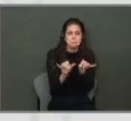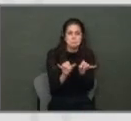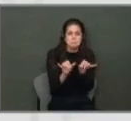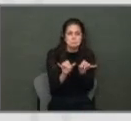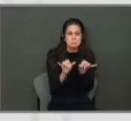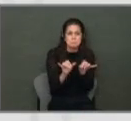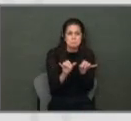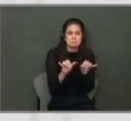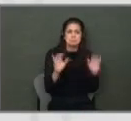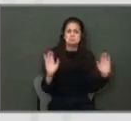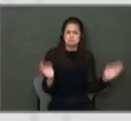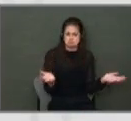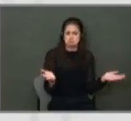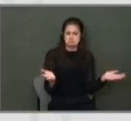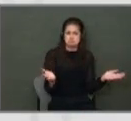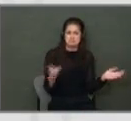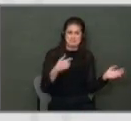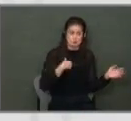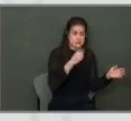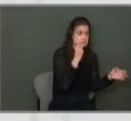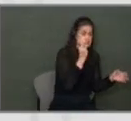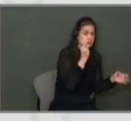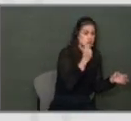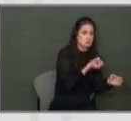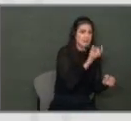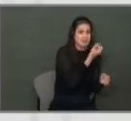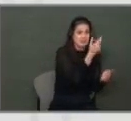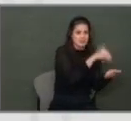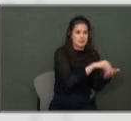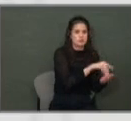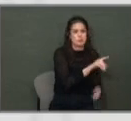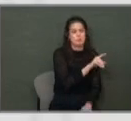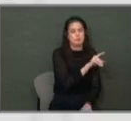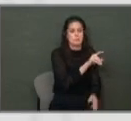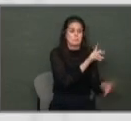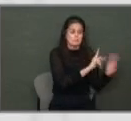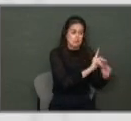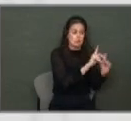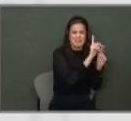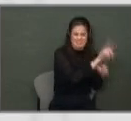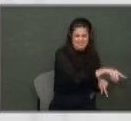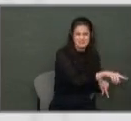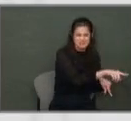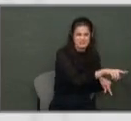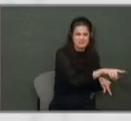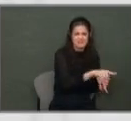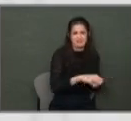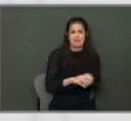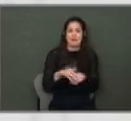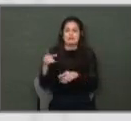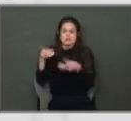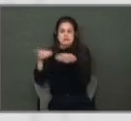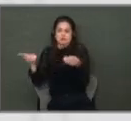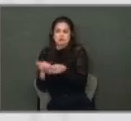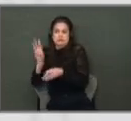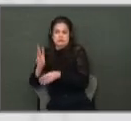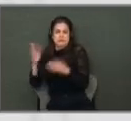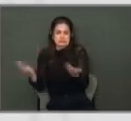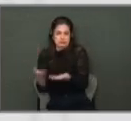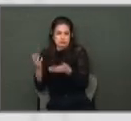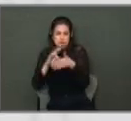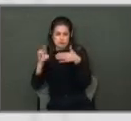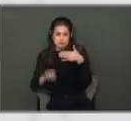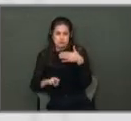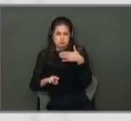what we saw citywide of the 11,100 responses we received and the actual District 6 responses.